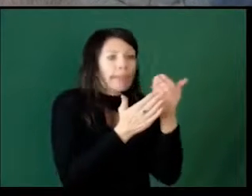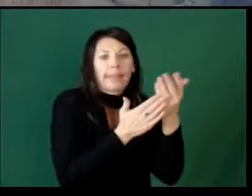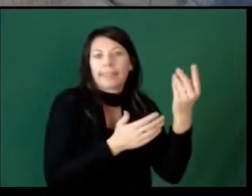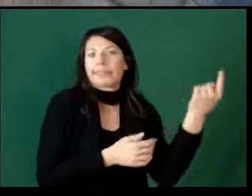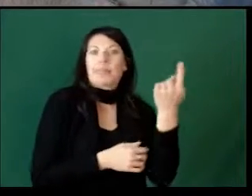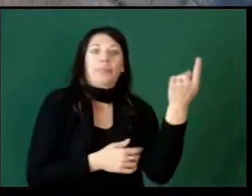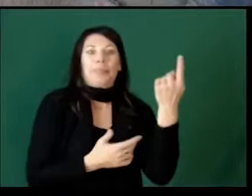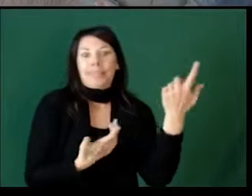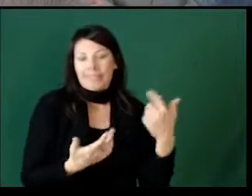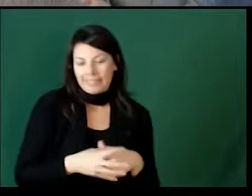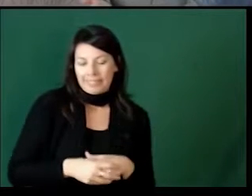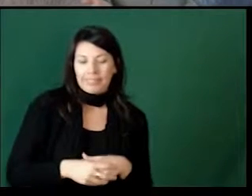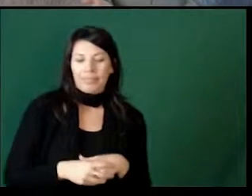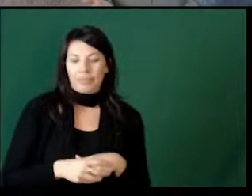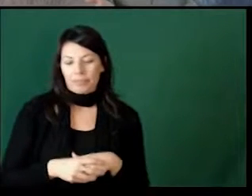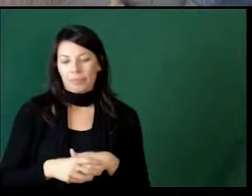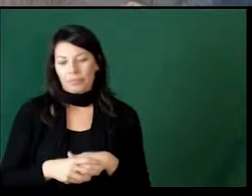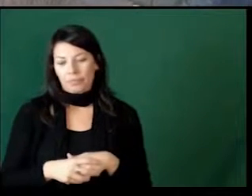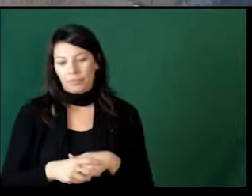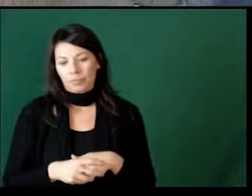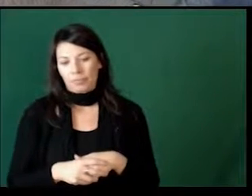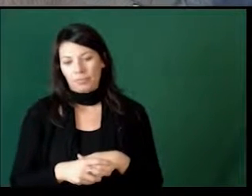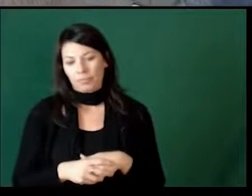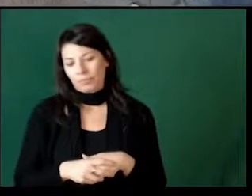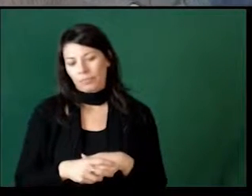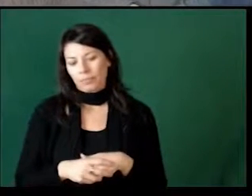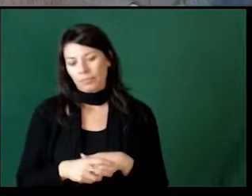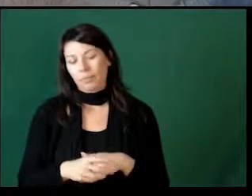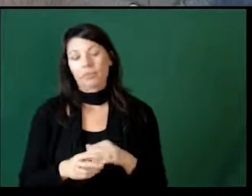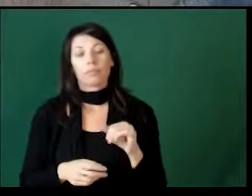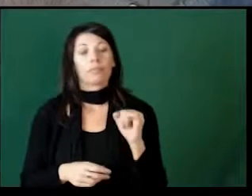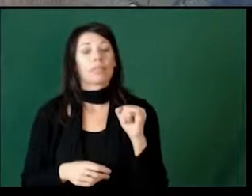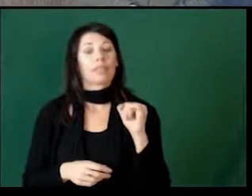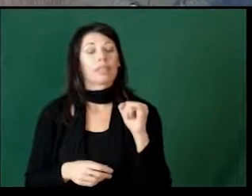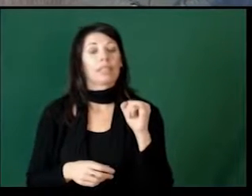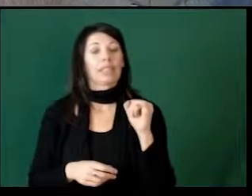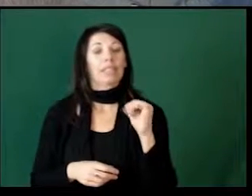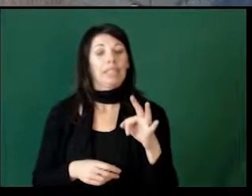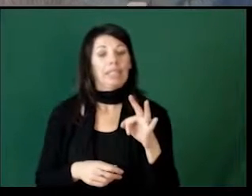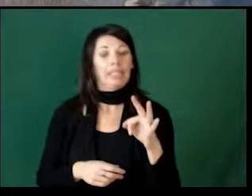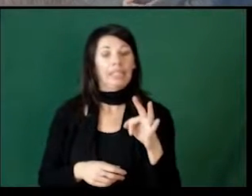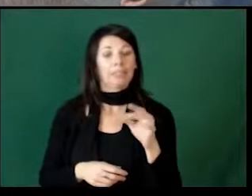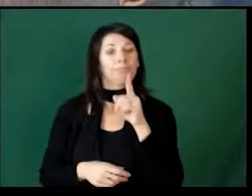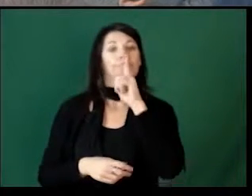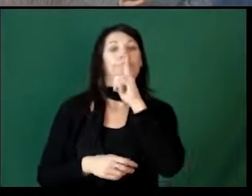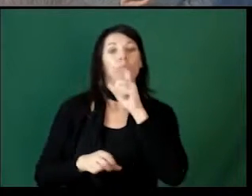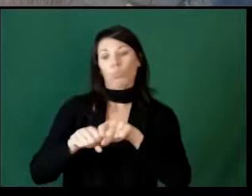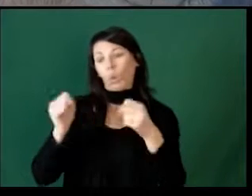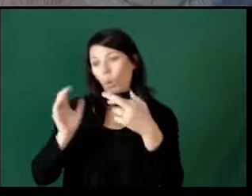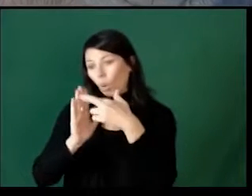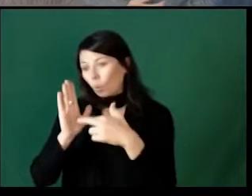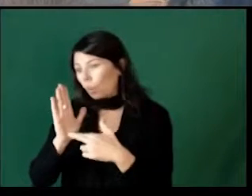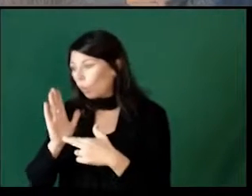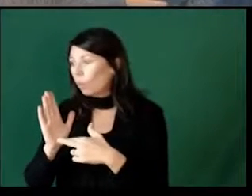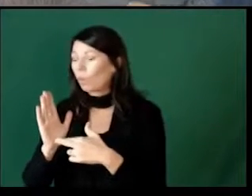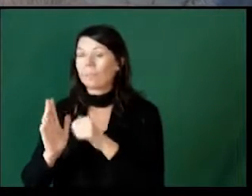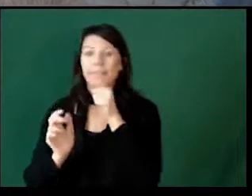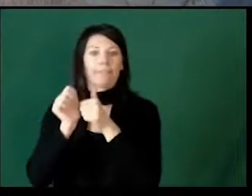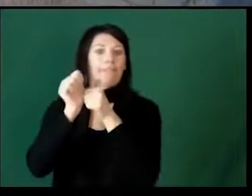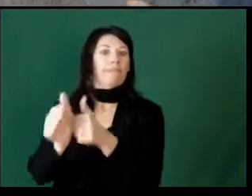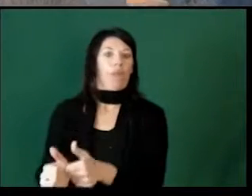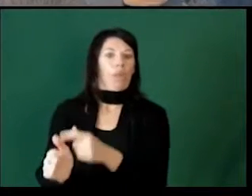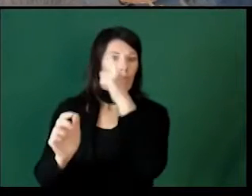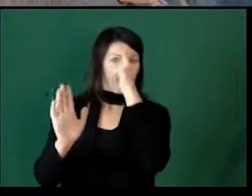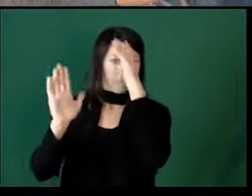pennies to purchase things. If they have not followed a rule, if they have